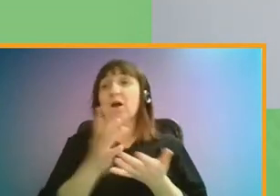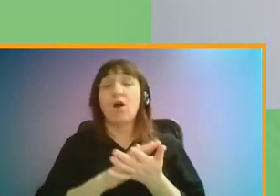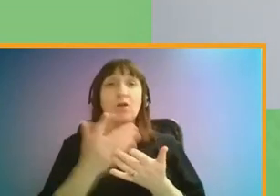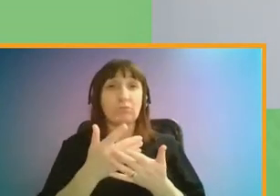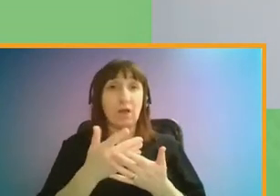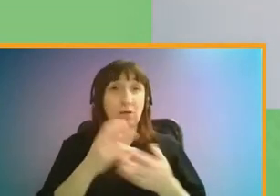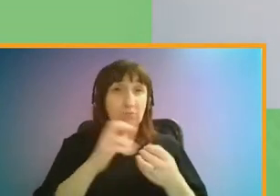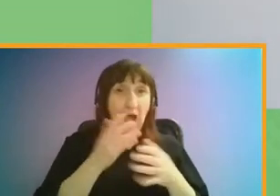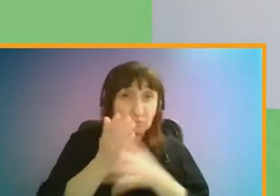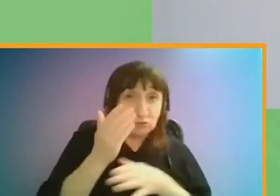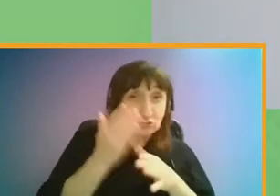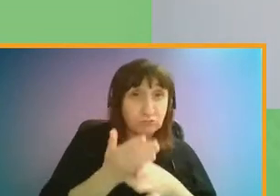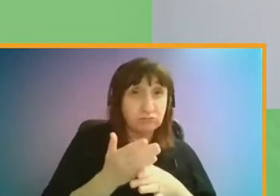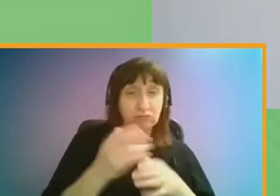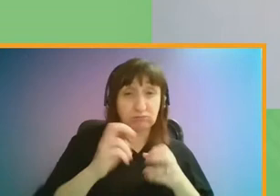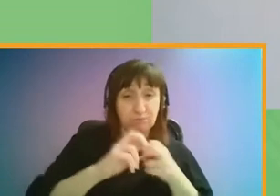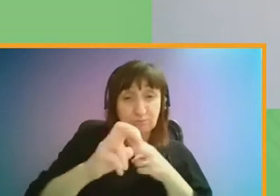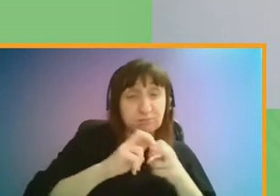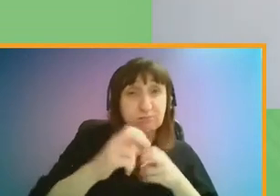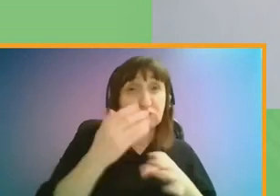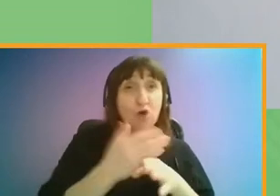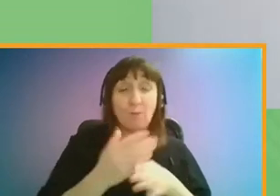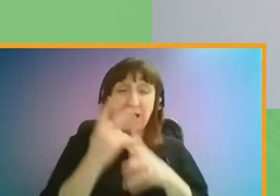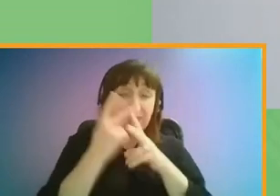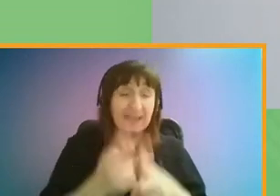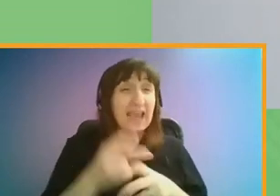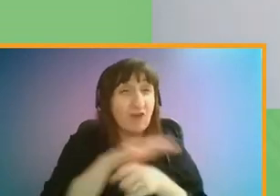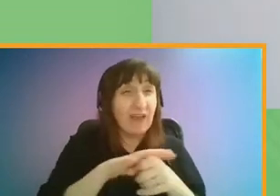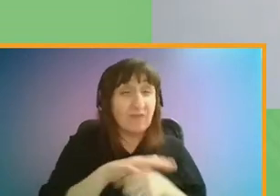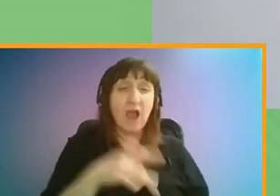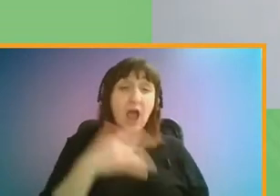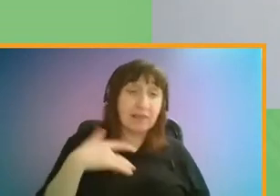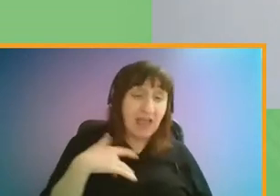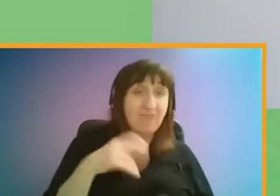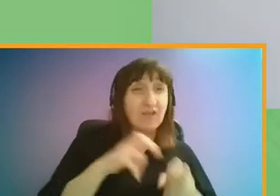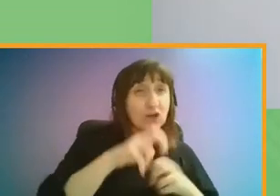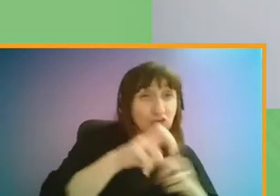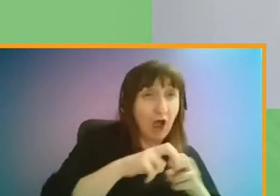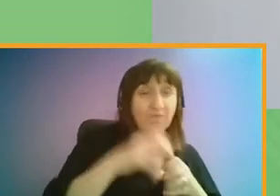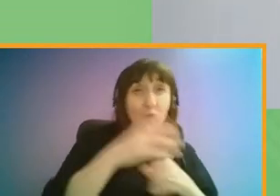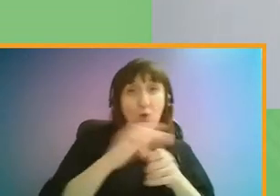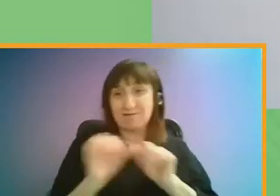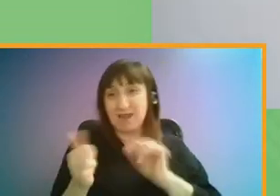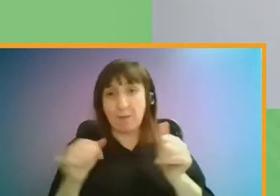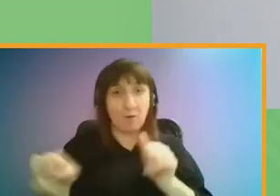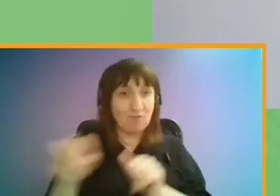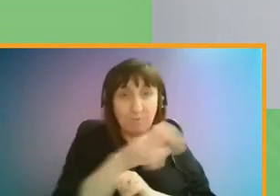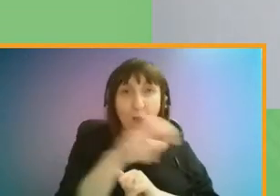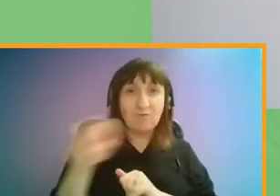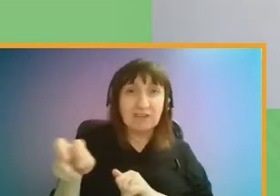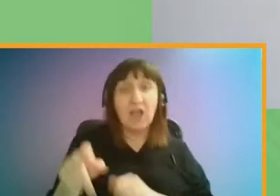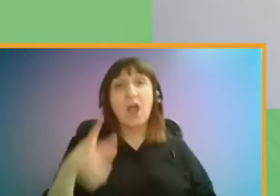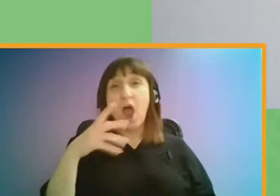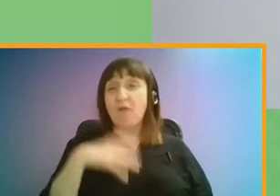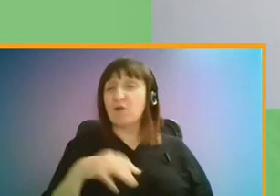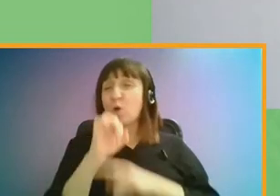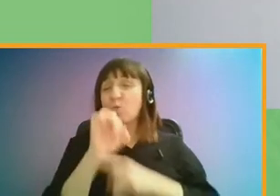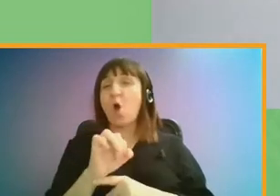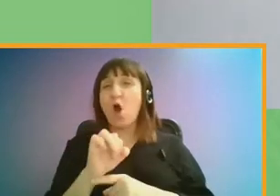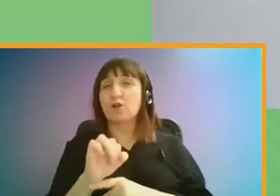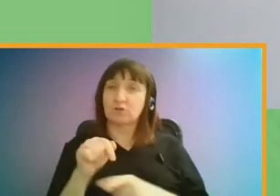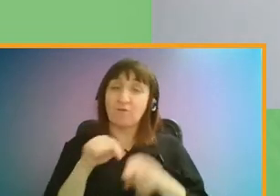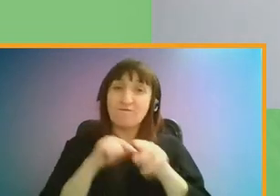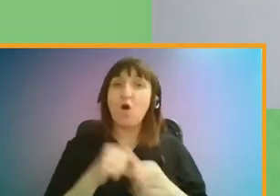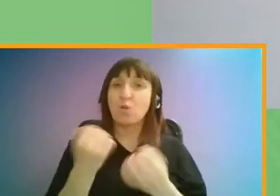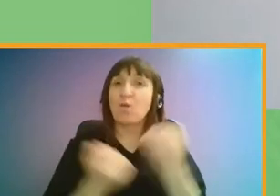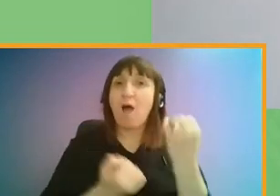for example in the care market where people are likely to be living, travelling and working in neighbouring boroughs. If we want to avoid a car-led recovery in Outer London